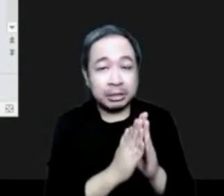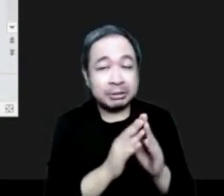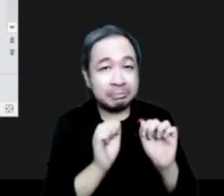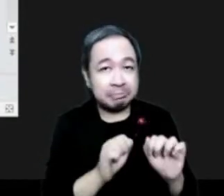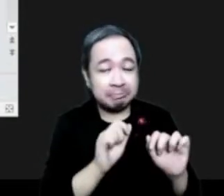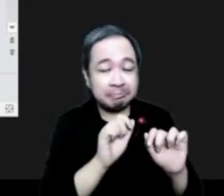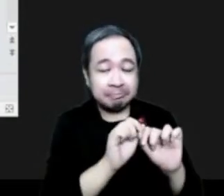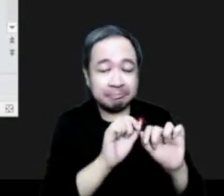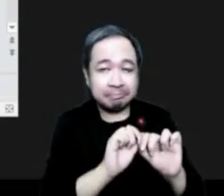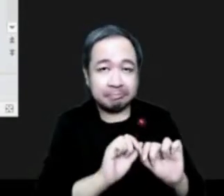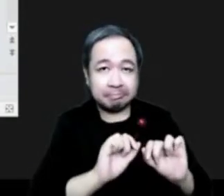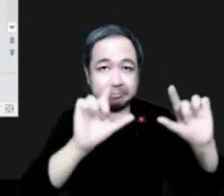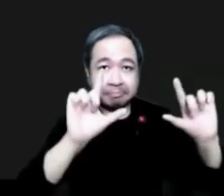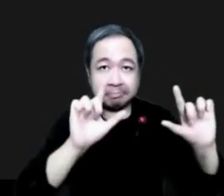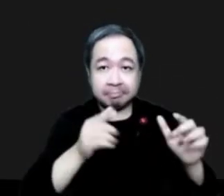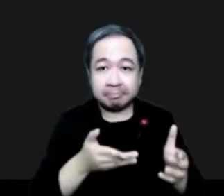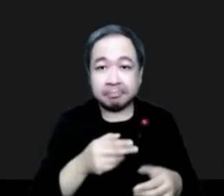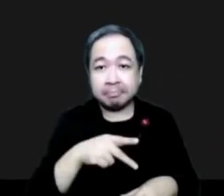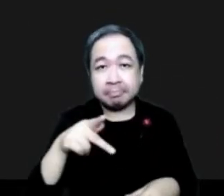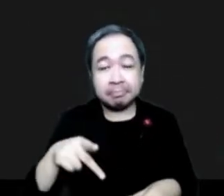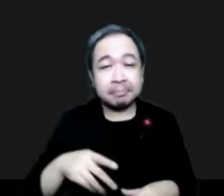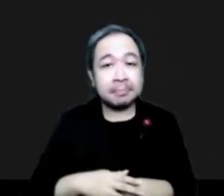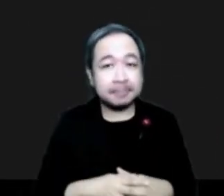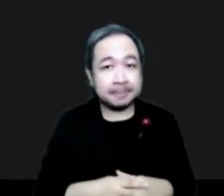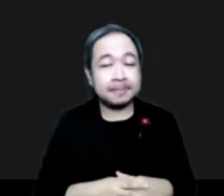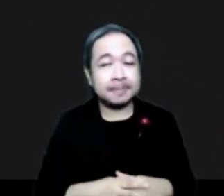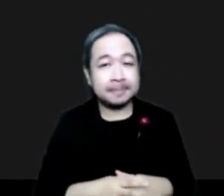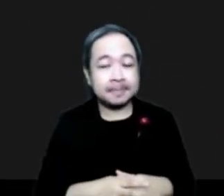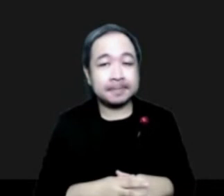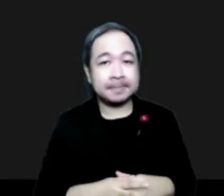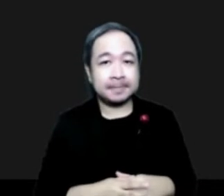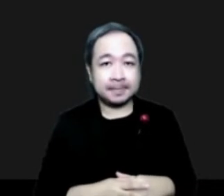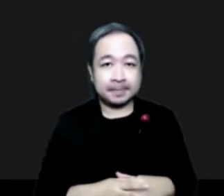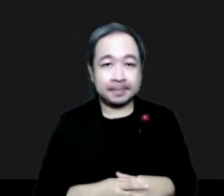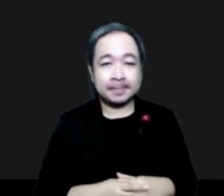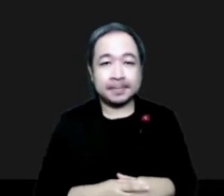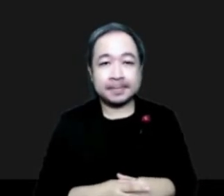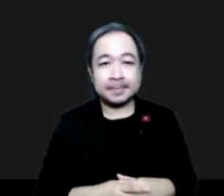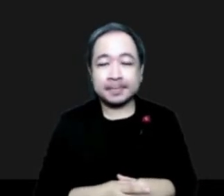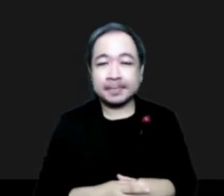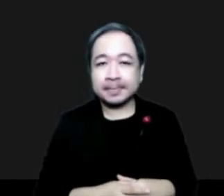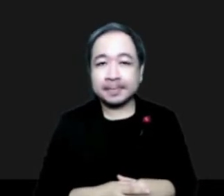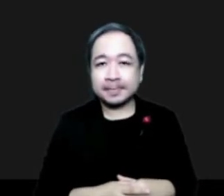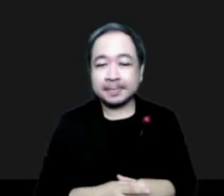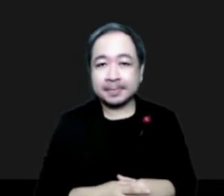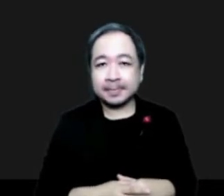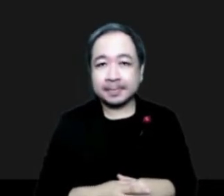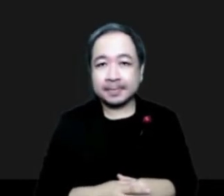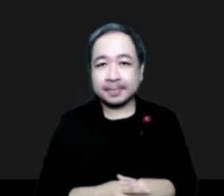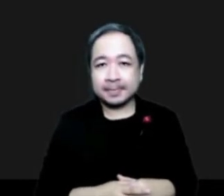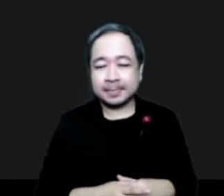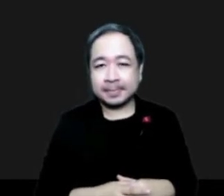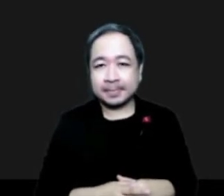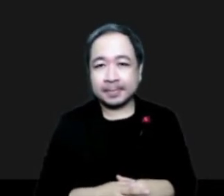Bien. Muchísimas gracias por la presentación. Voy a hablarles sobre